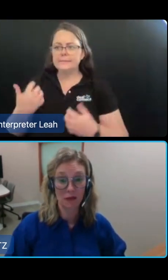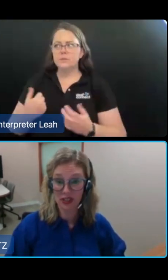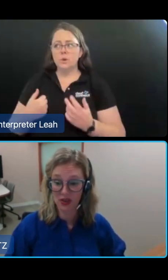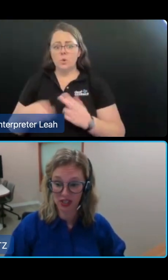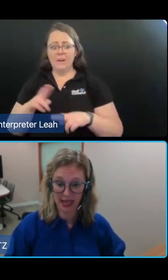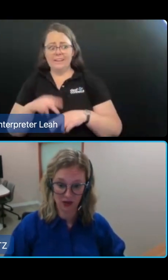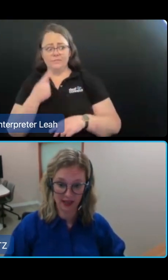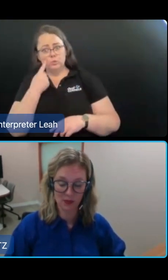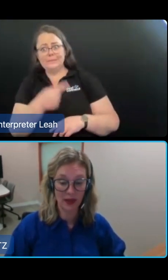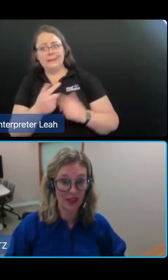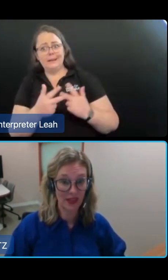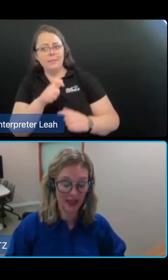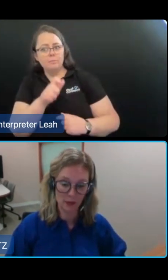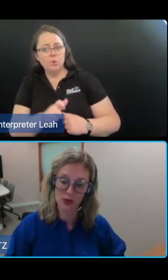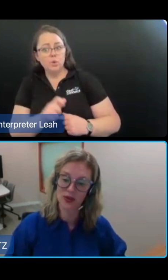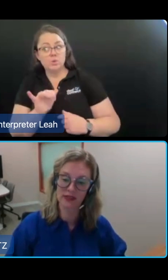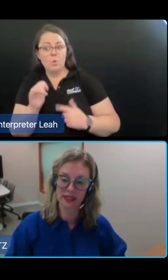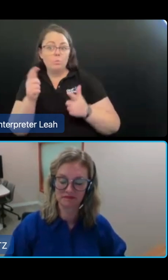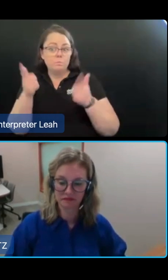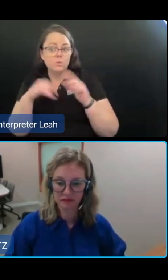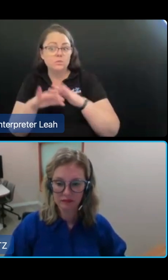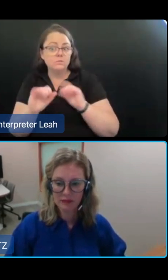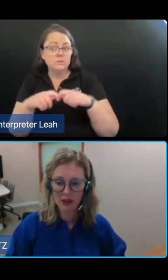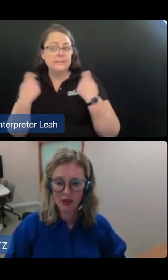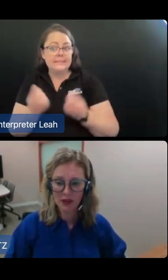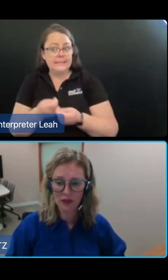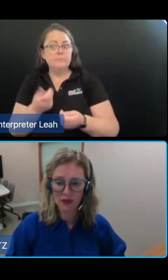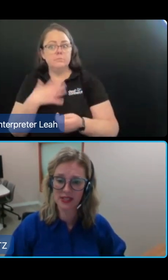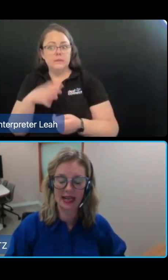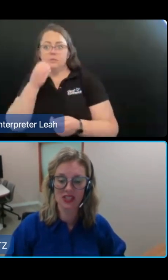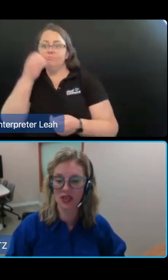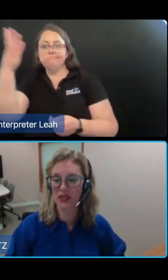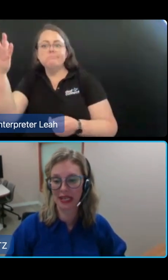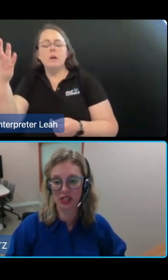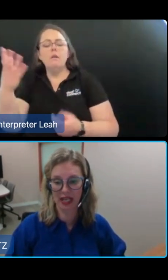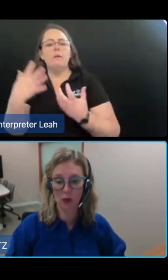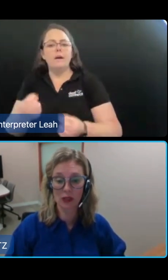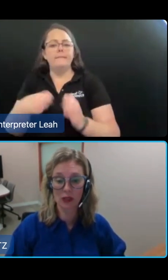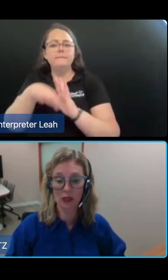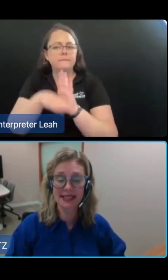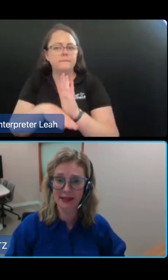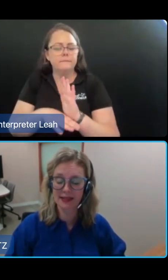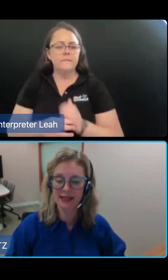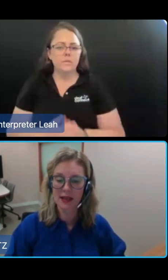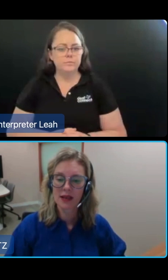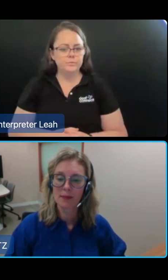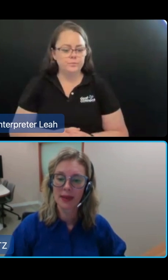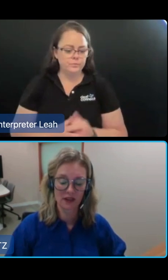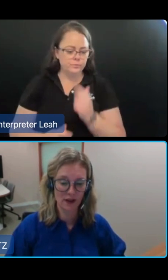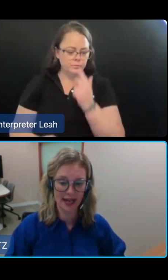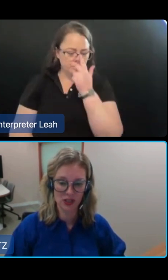some registration categories where they are most relevant. Those conditions are the strength and aged care quality standards,